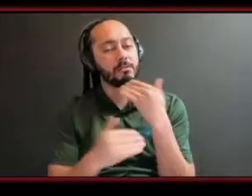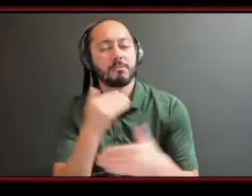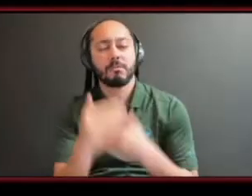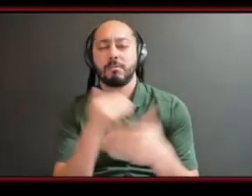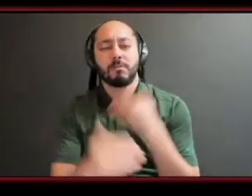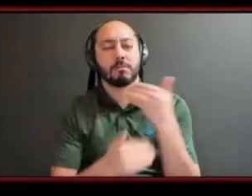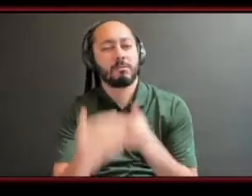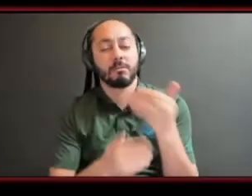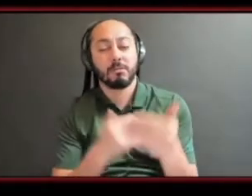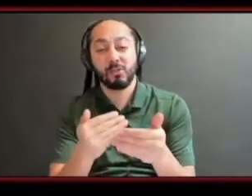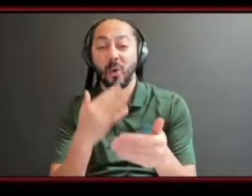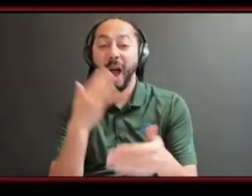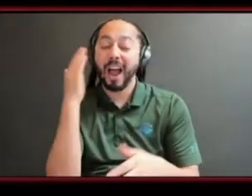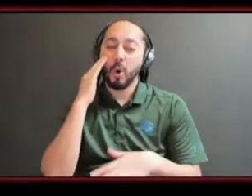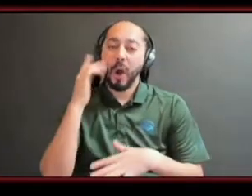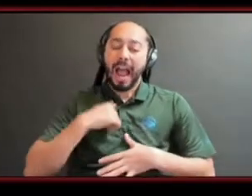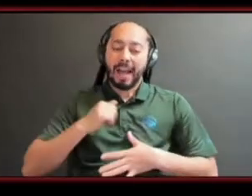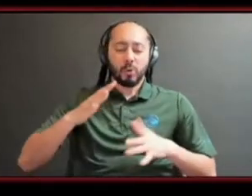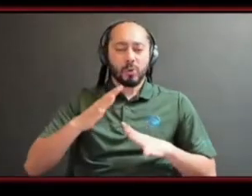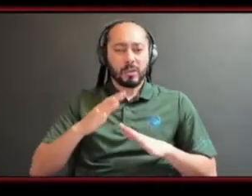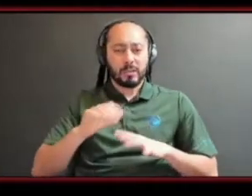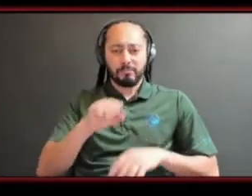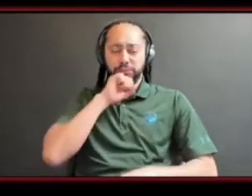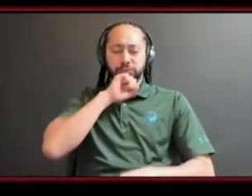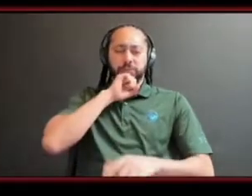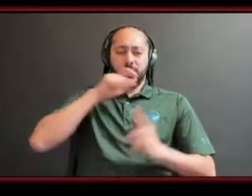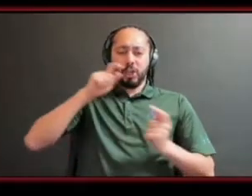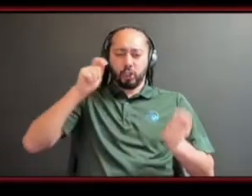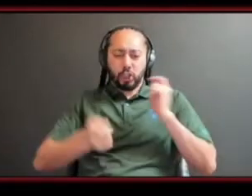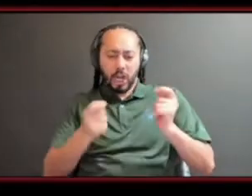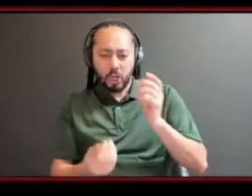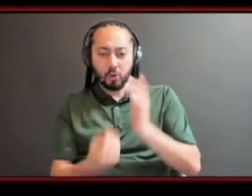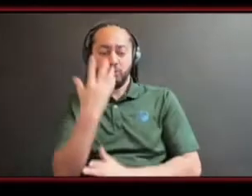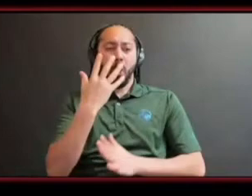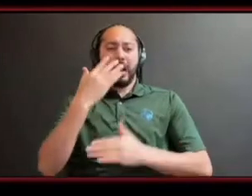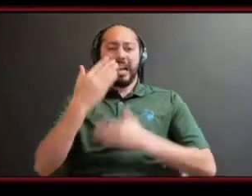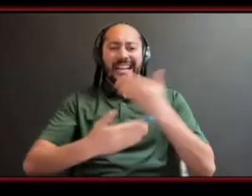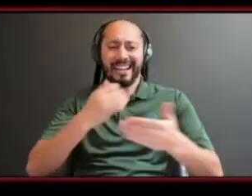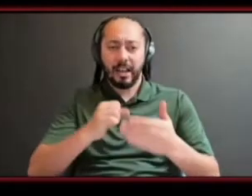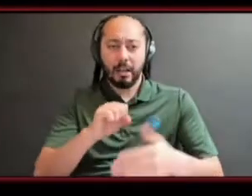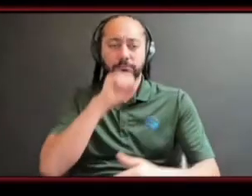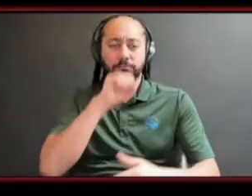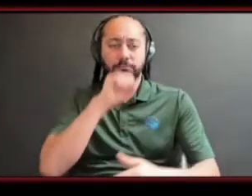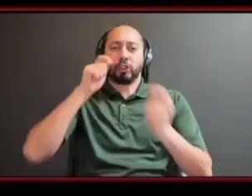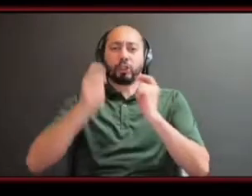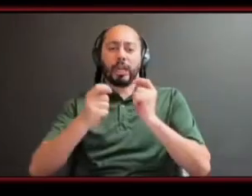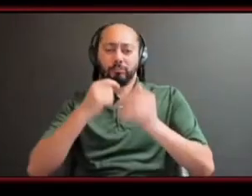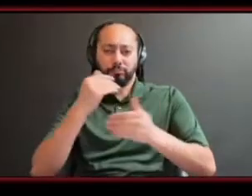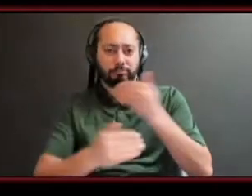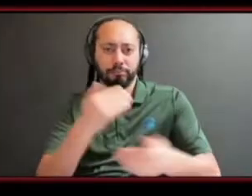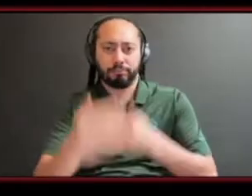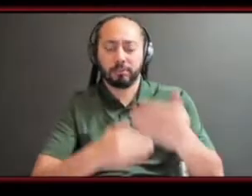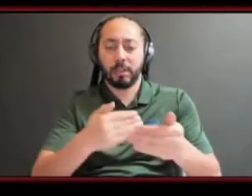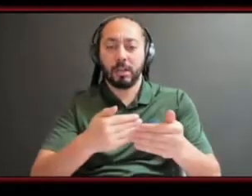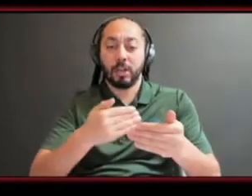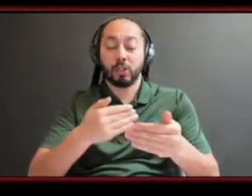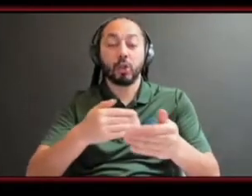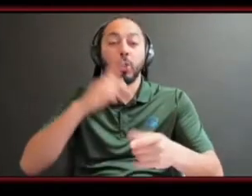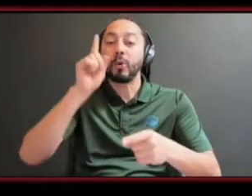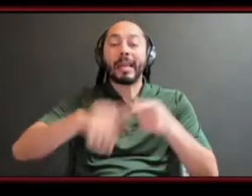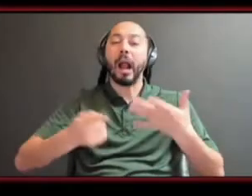grow and learn so you have to be ready for that you can't be just okay with one product if you want to continue for the long haul um